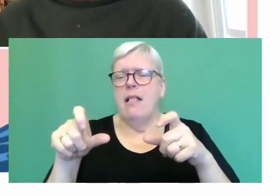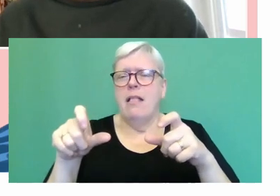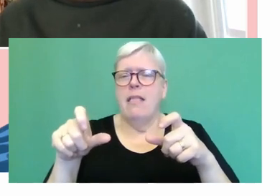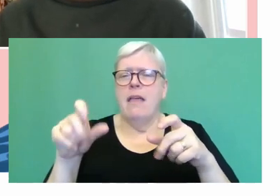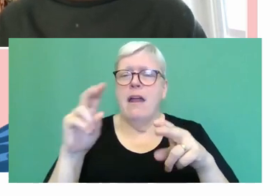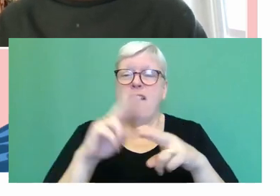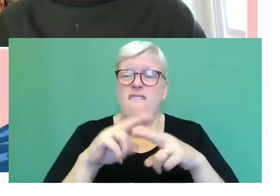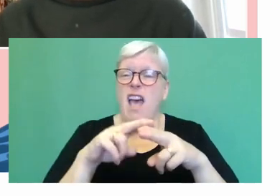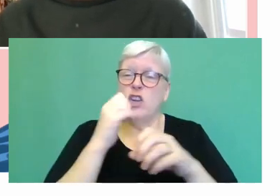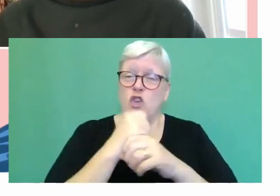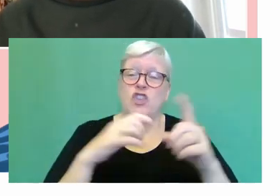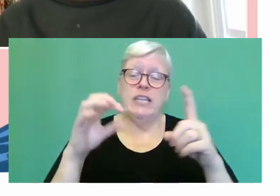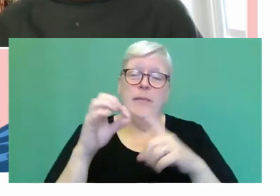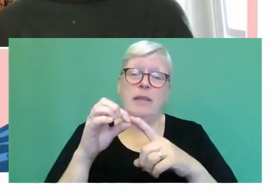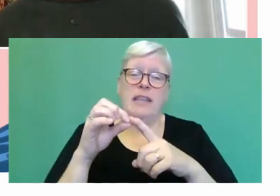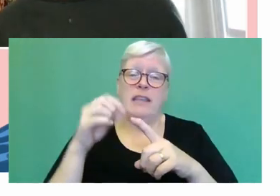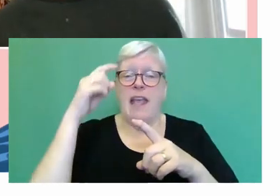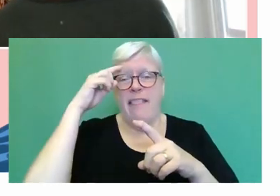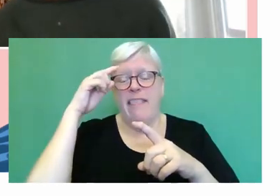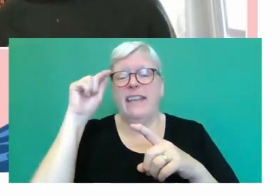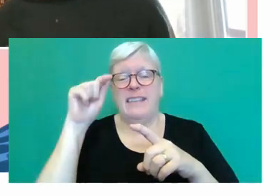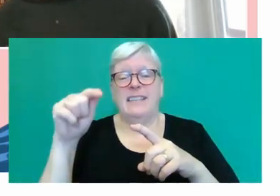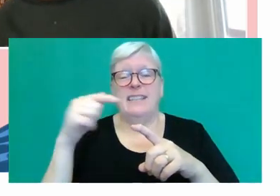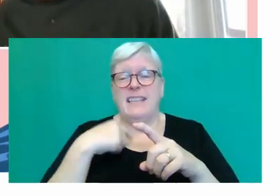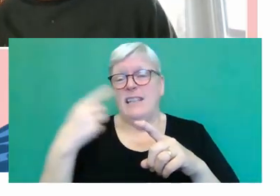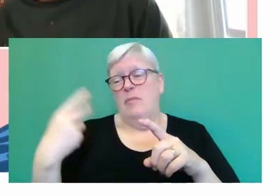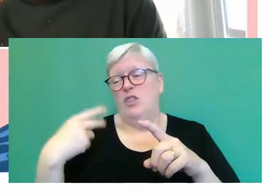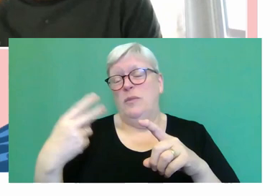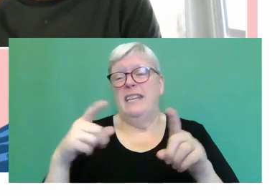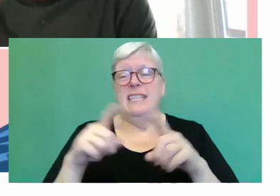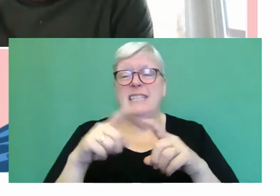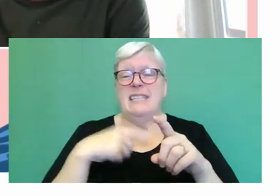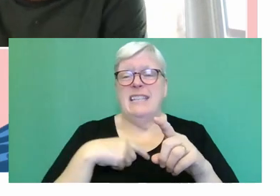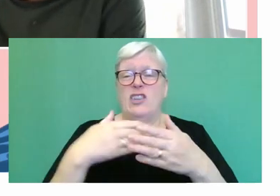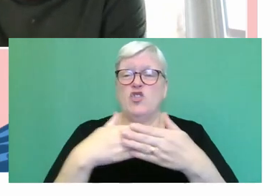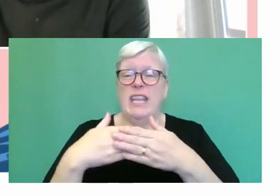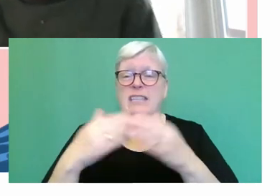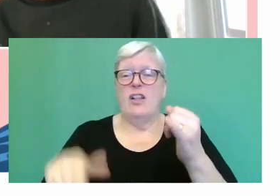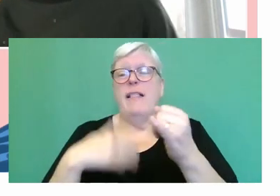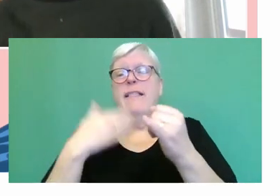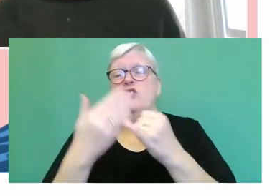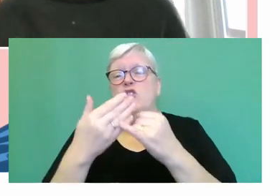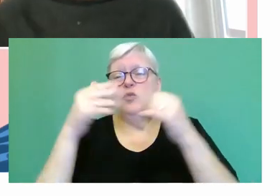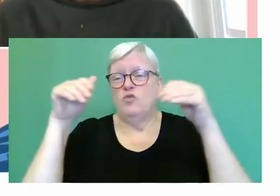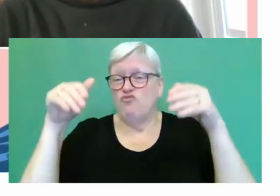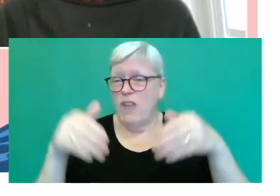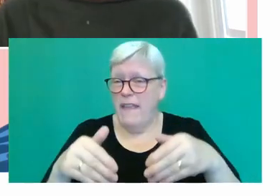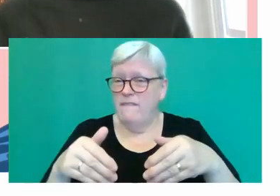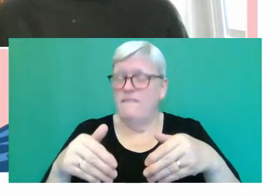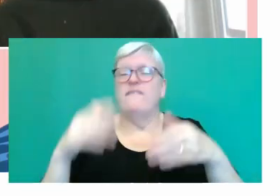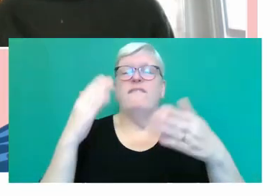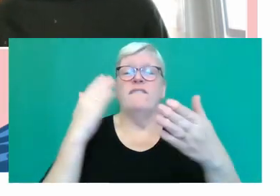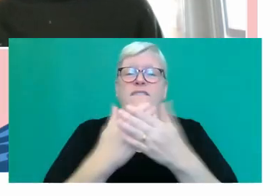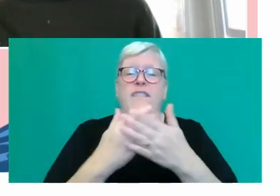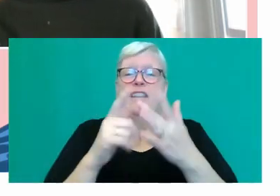GP, I think at some point Showcat says, you know, between us, we're like cradle to grave and Joe is, I'm in the middle and,